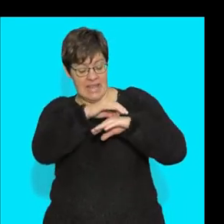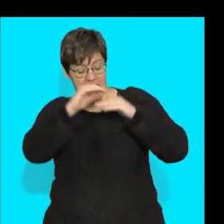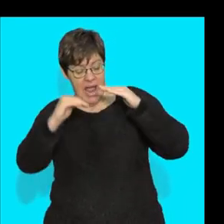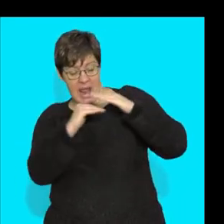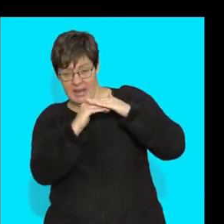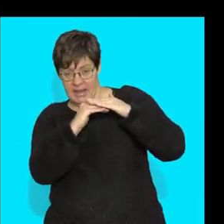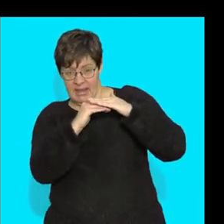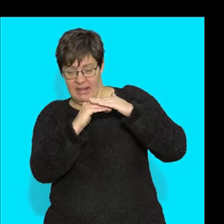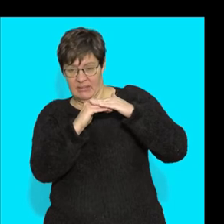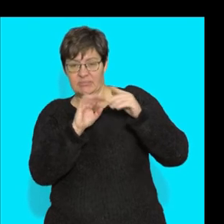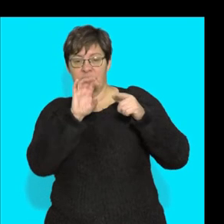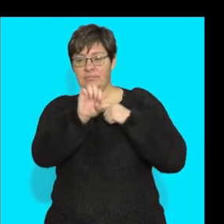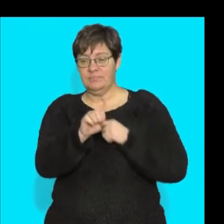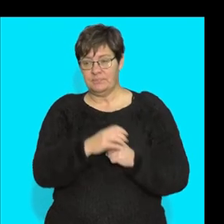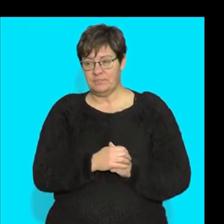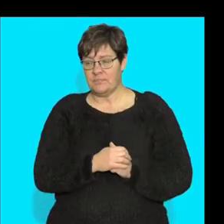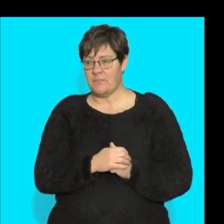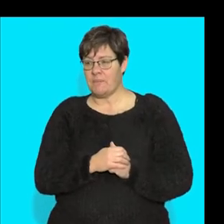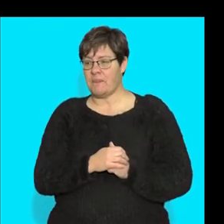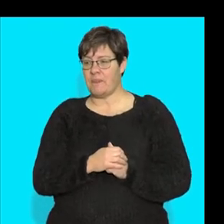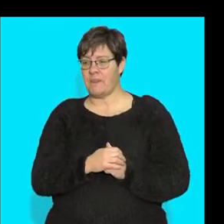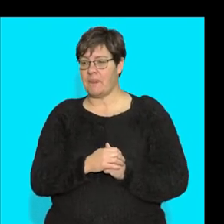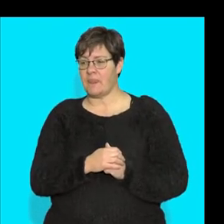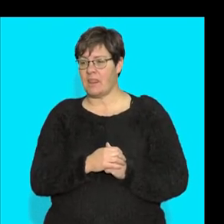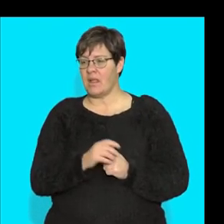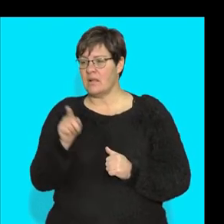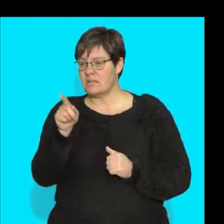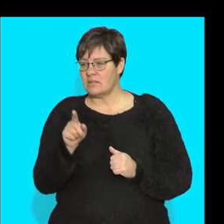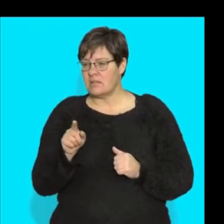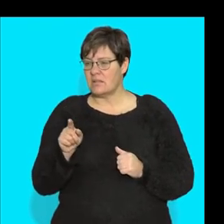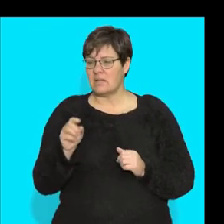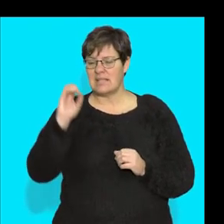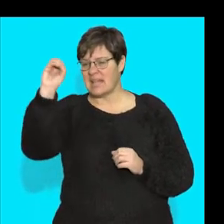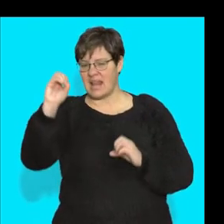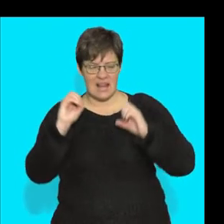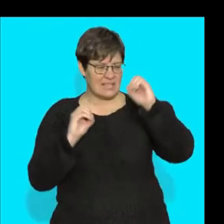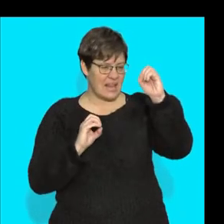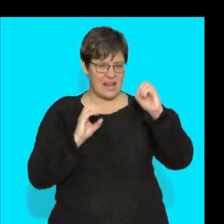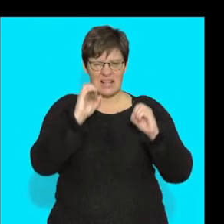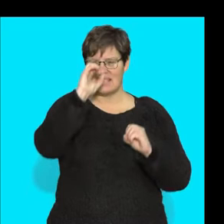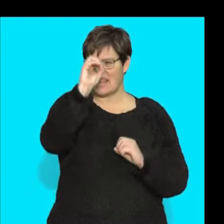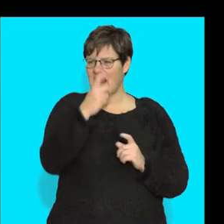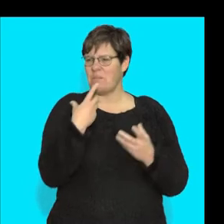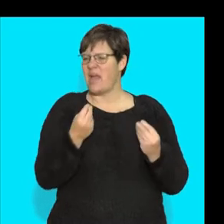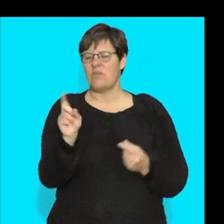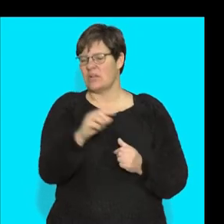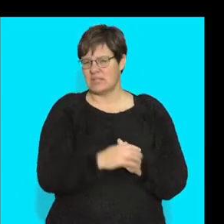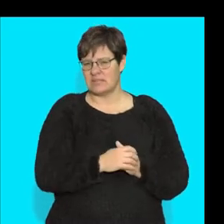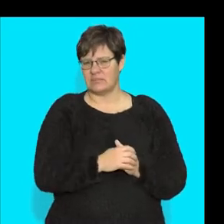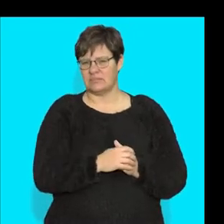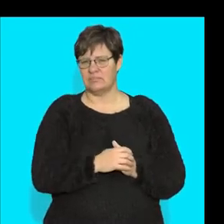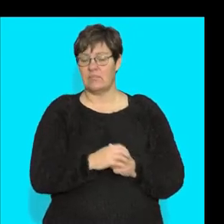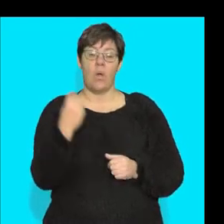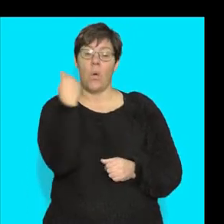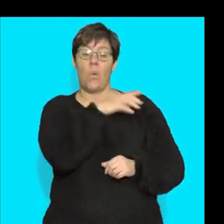can find is, if I go back here, do you see I put a lot of cells in here? What cells could I have? I can have white